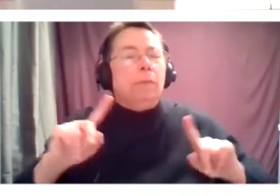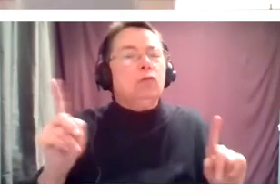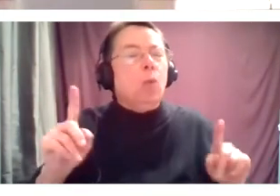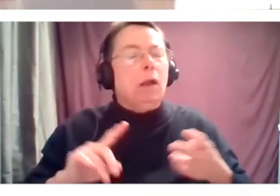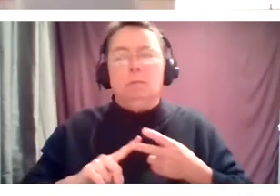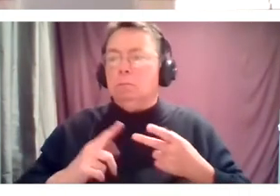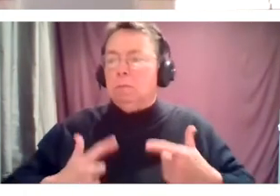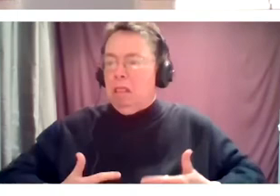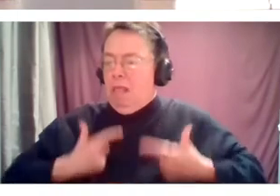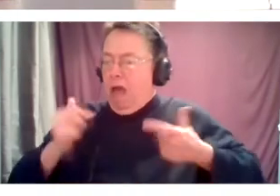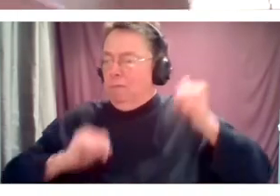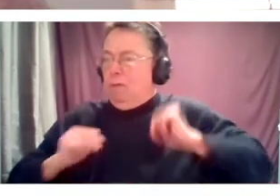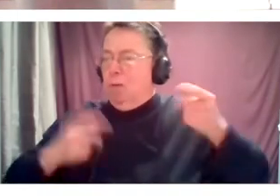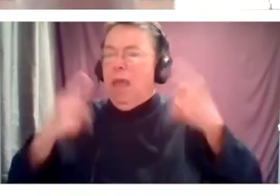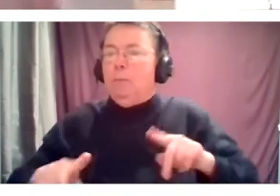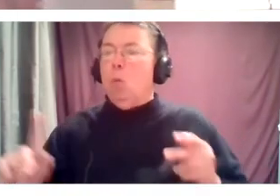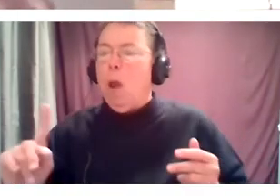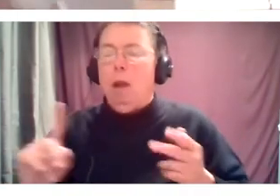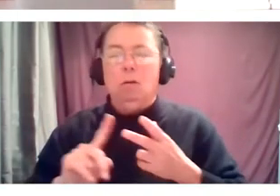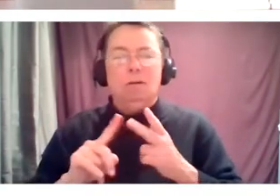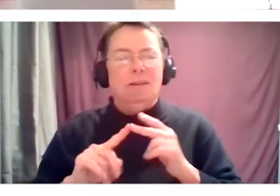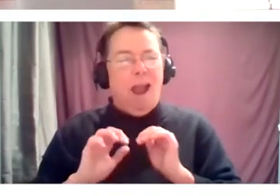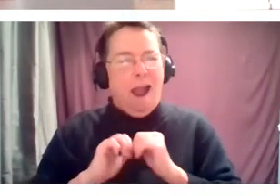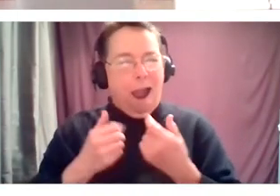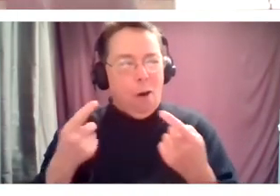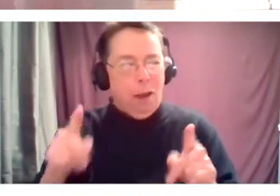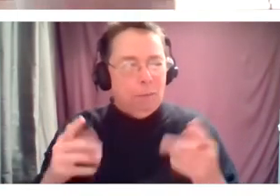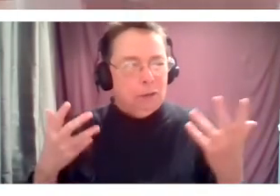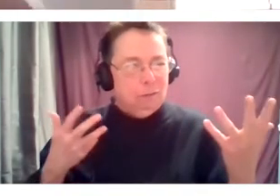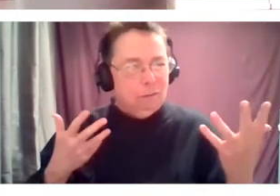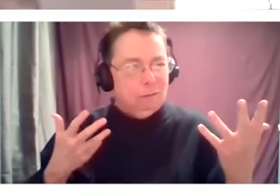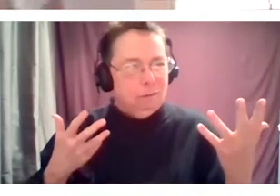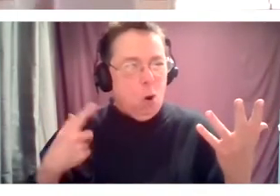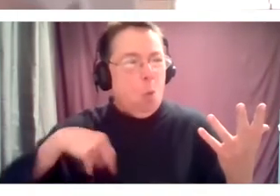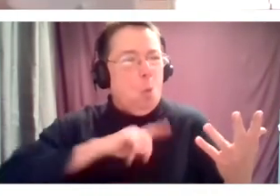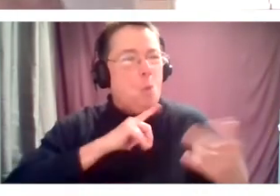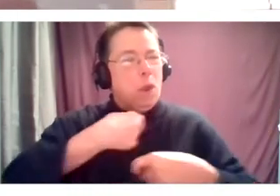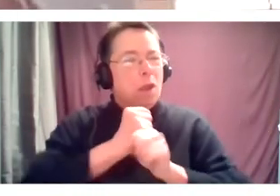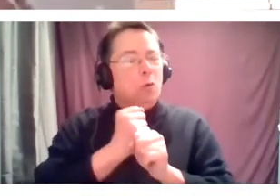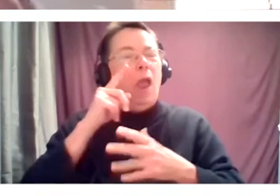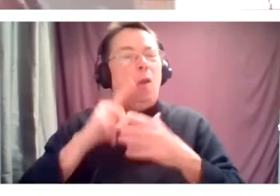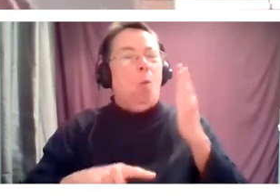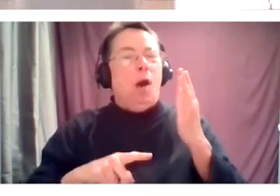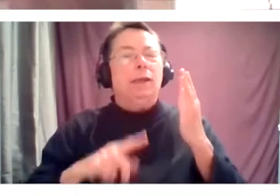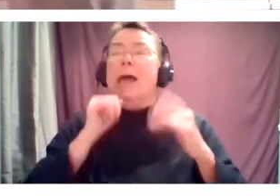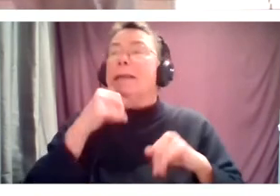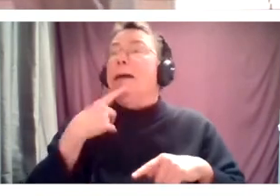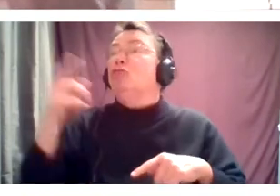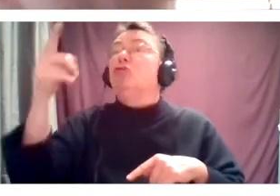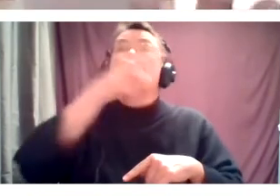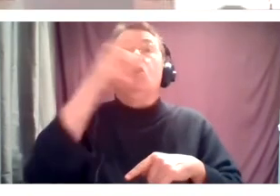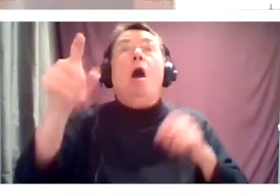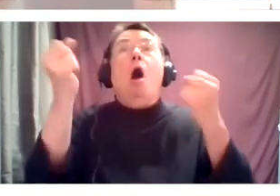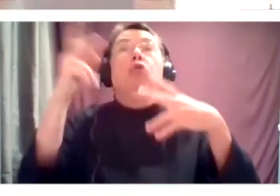And how does it happen? What are we ourselves creating instead of pulling in the work of so many other folks? Like what's,